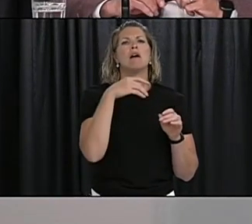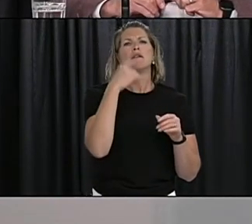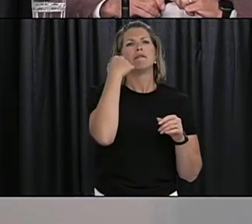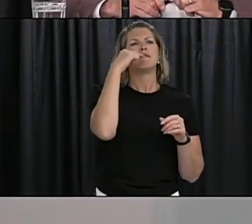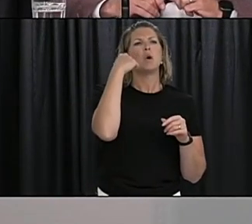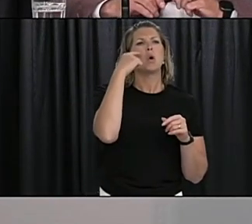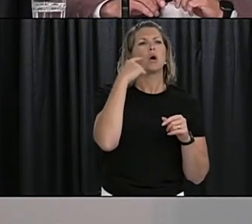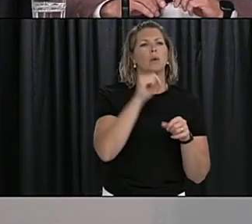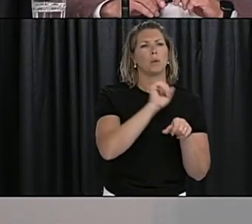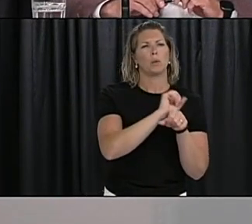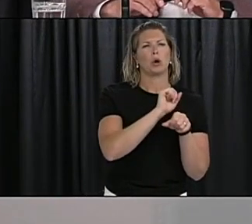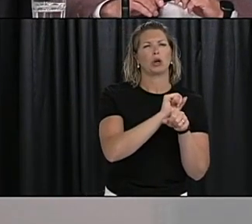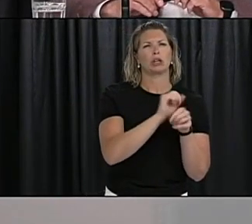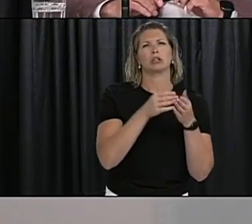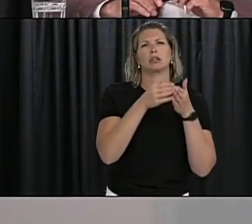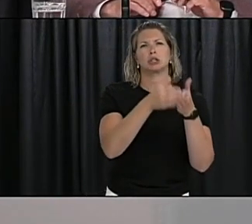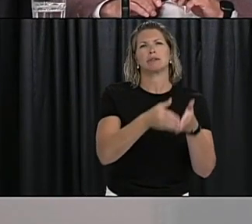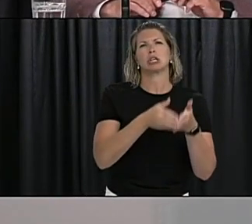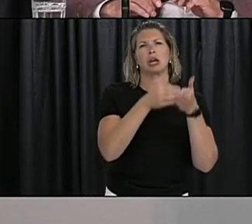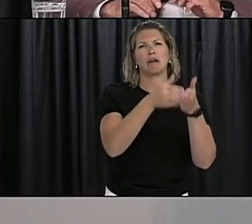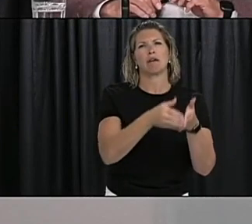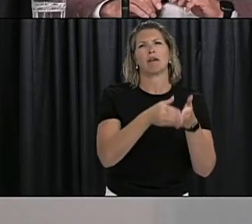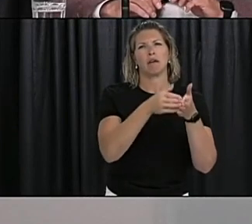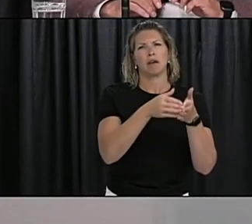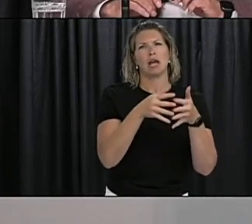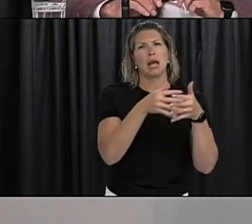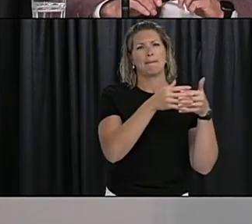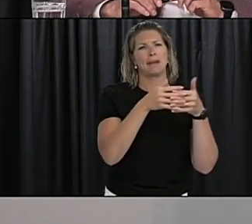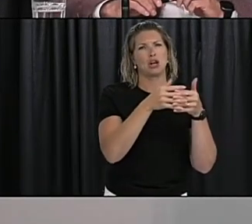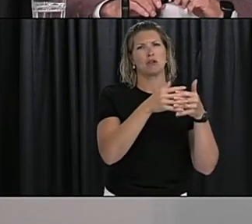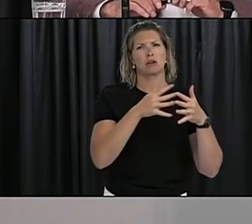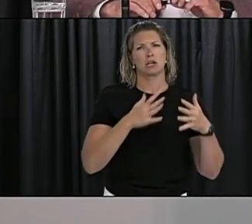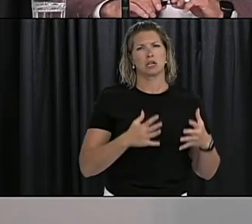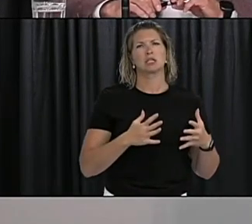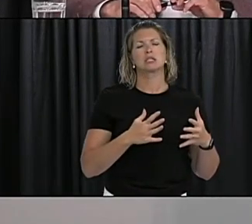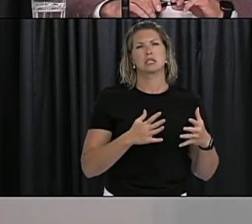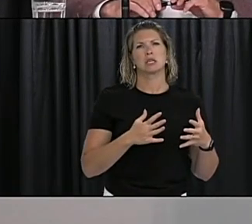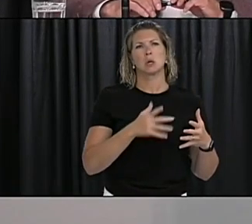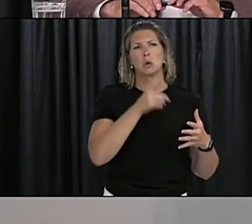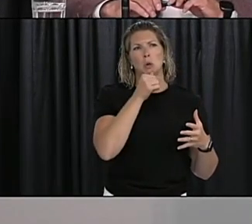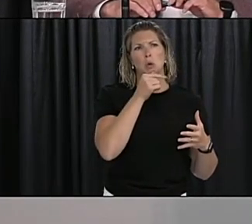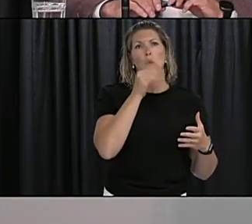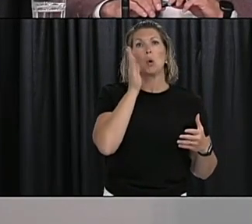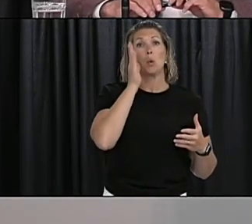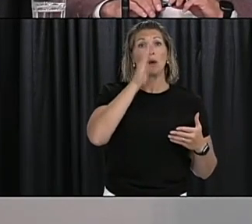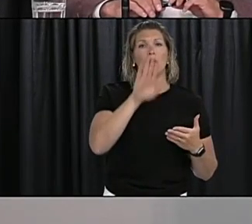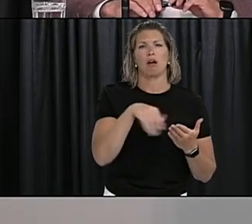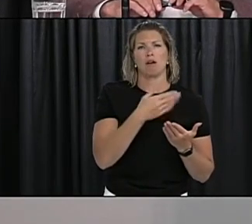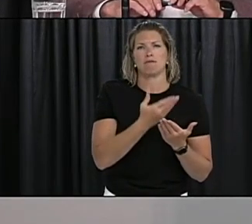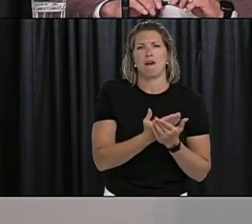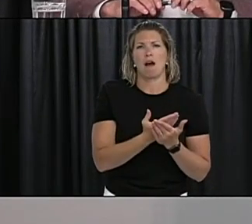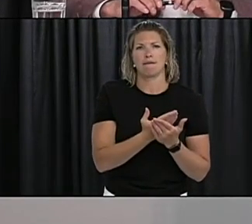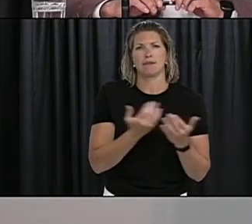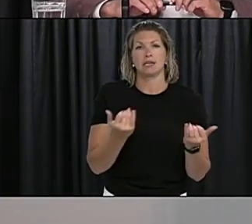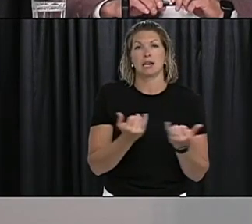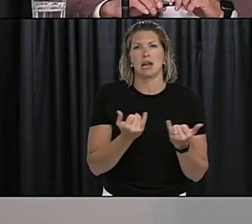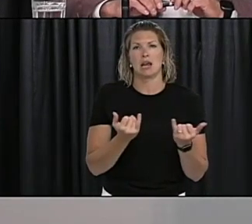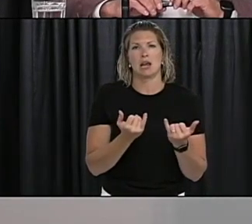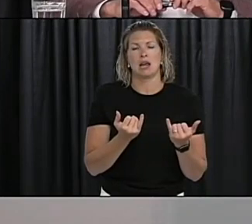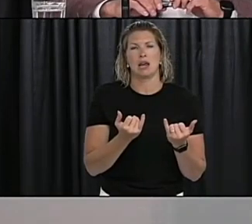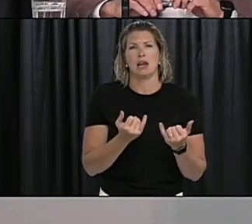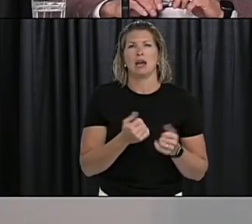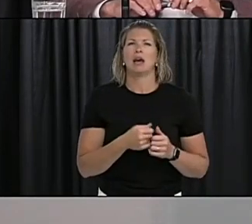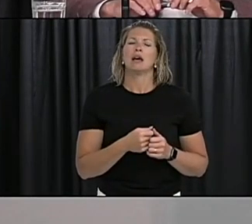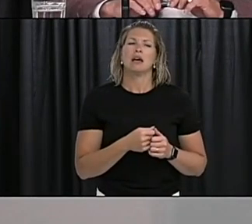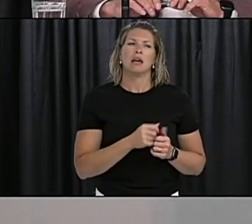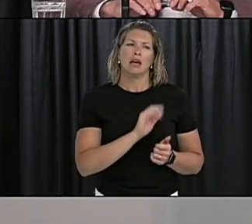the workers that we saw coming from Texas which is a hot spot area you said that testing it's not a